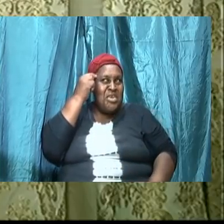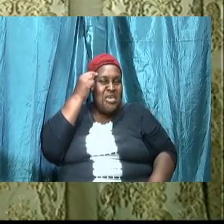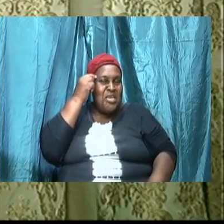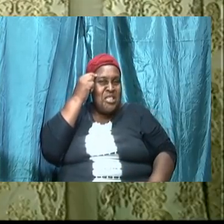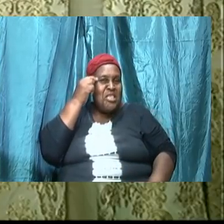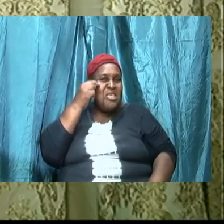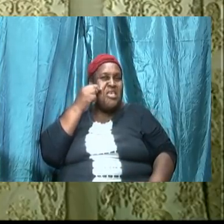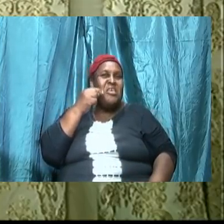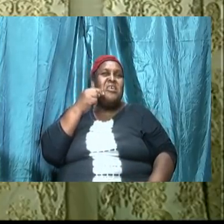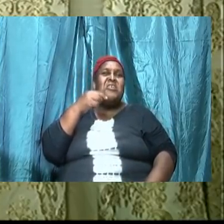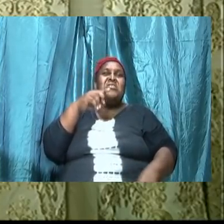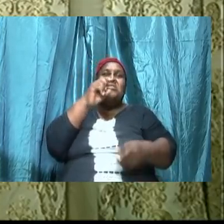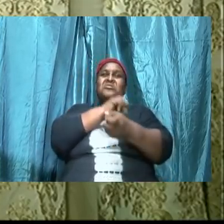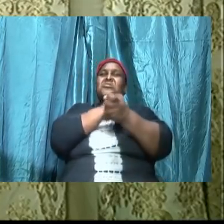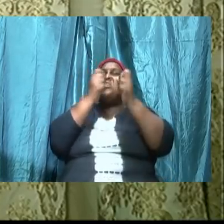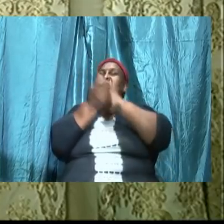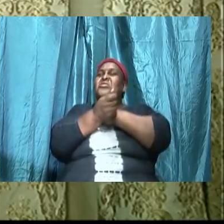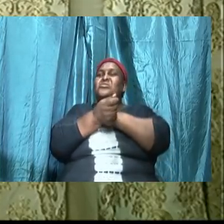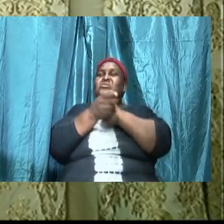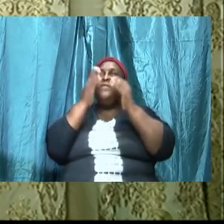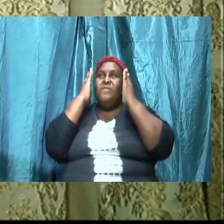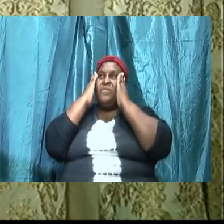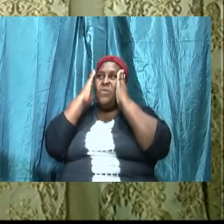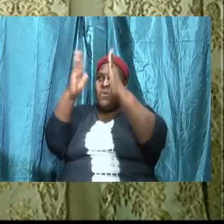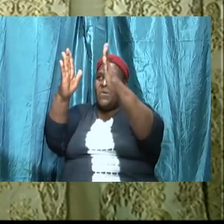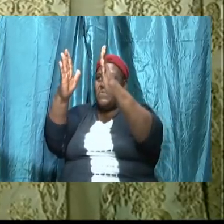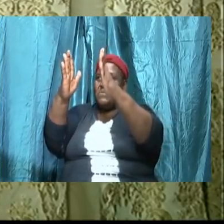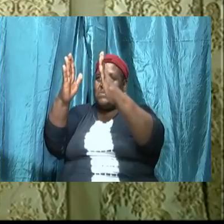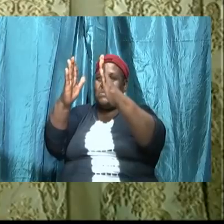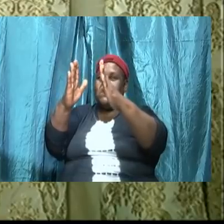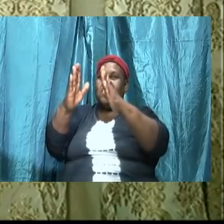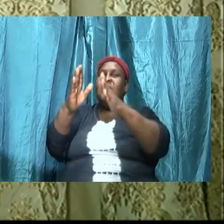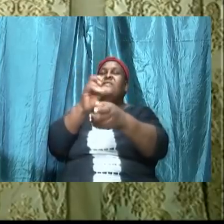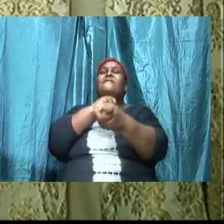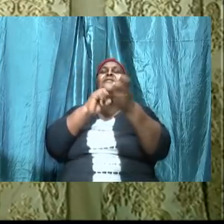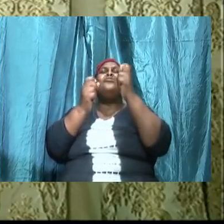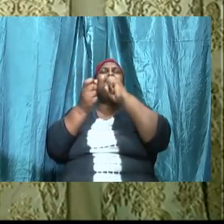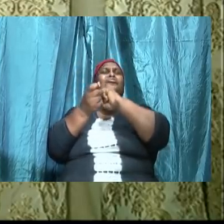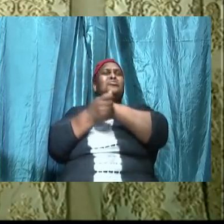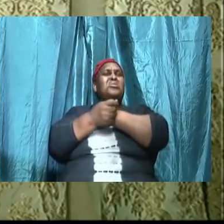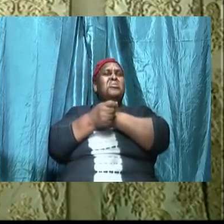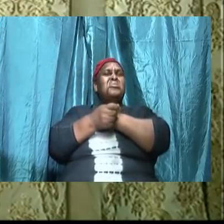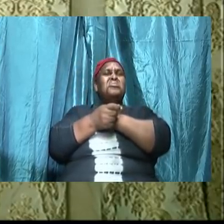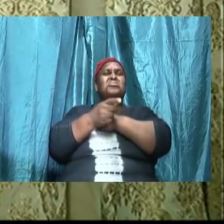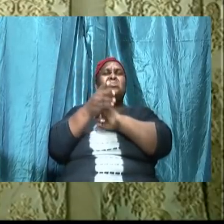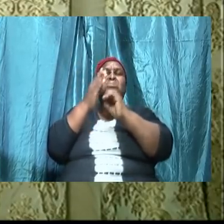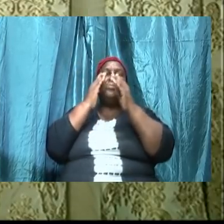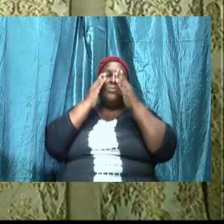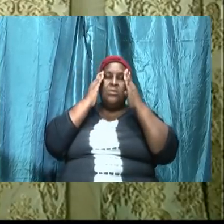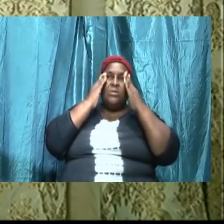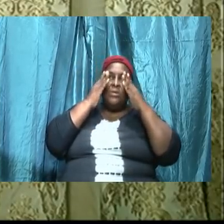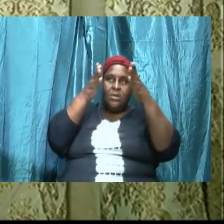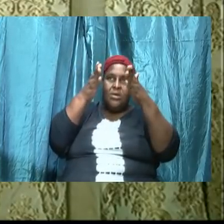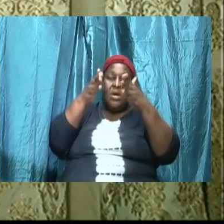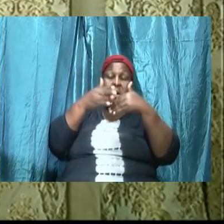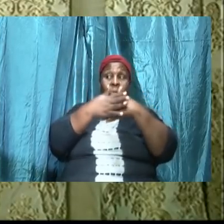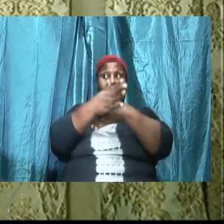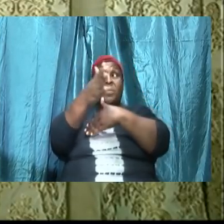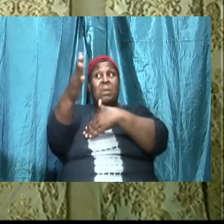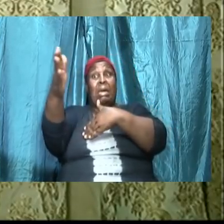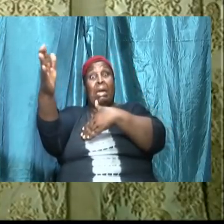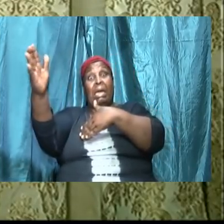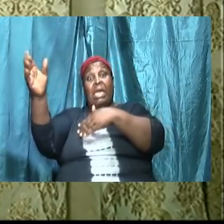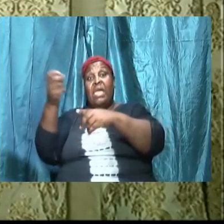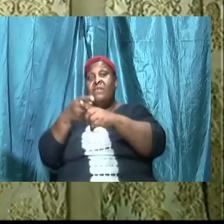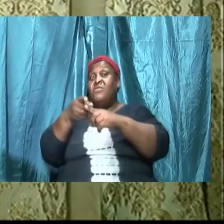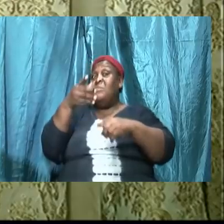your focus divert your attention away from the things that